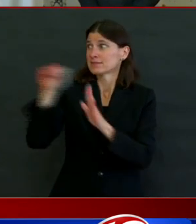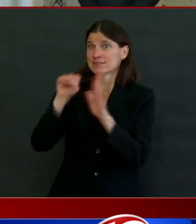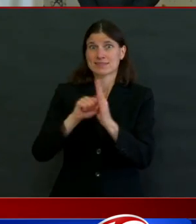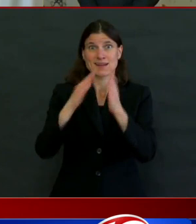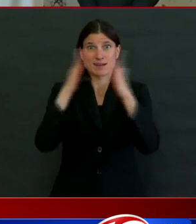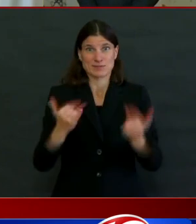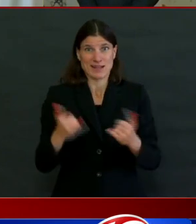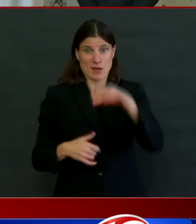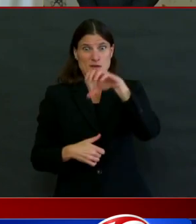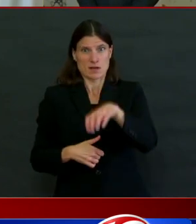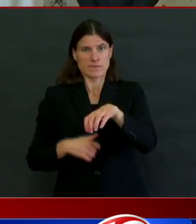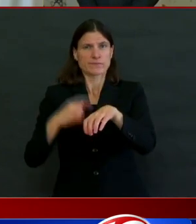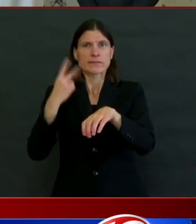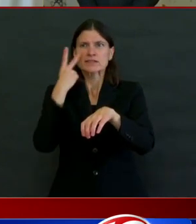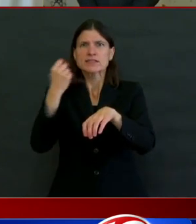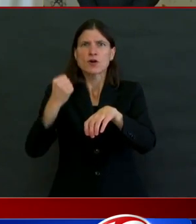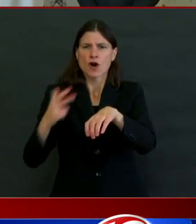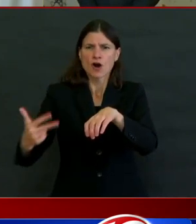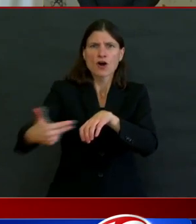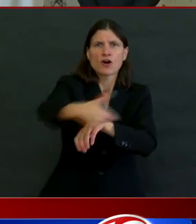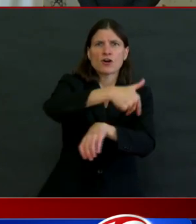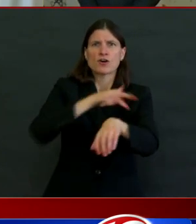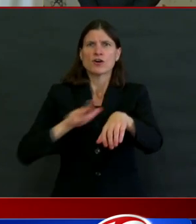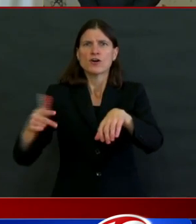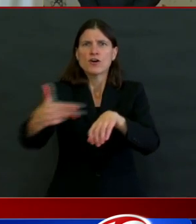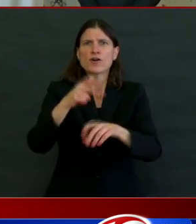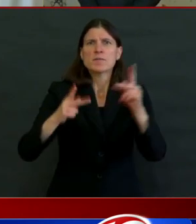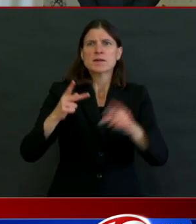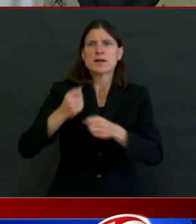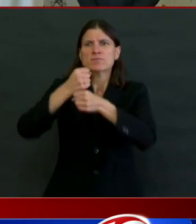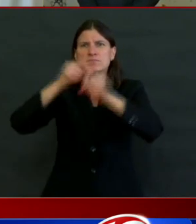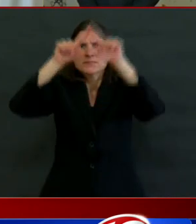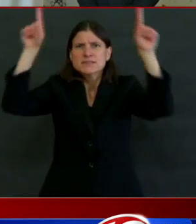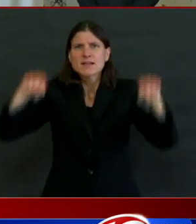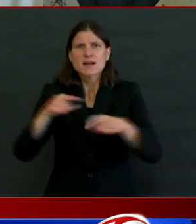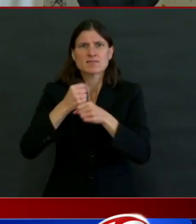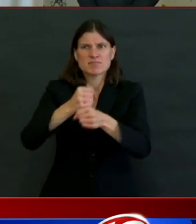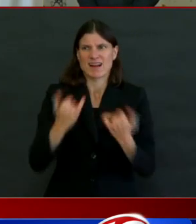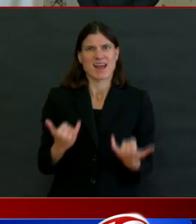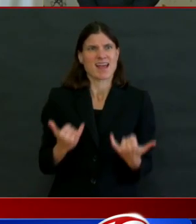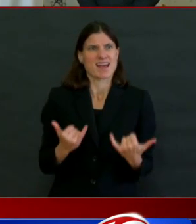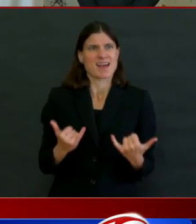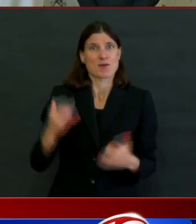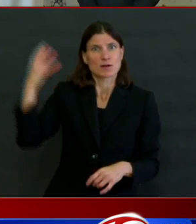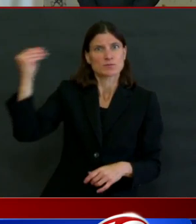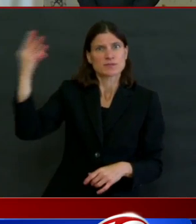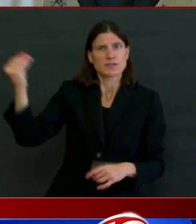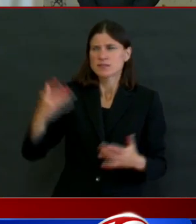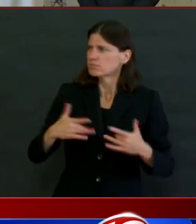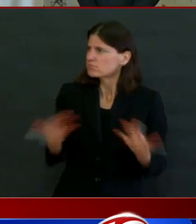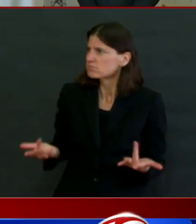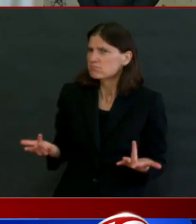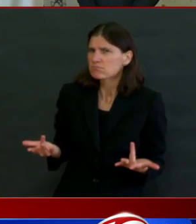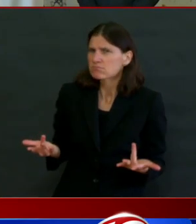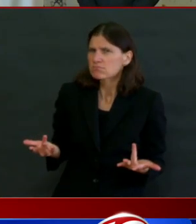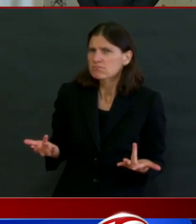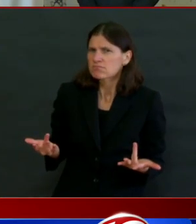to use your executive power to free prisoners and ensure safe conditions on the inside. Can you do more?